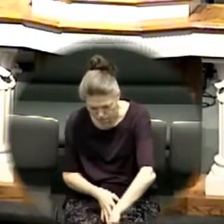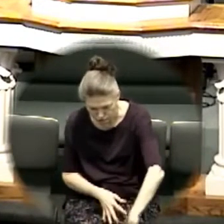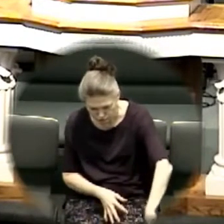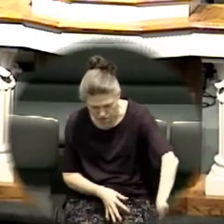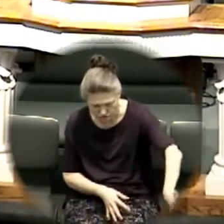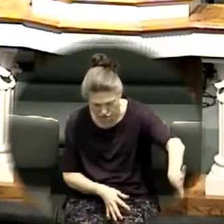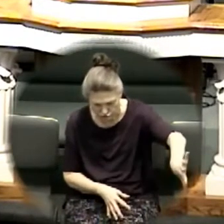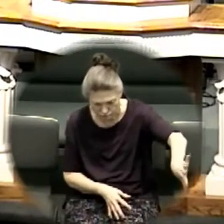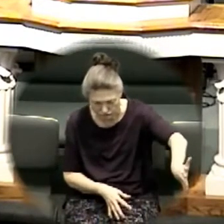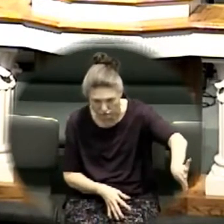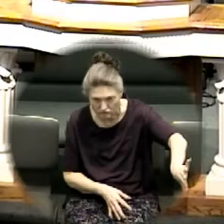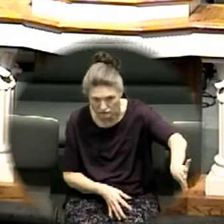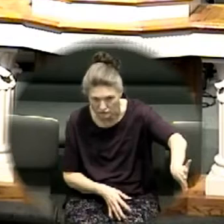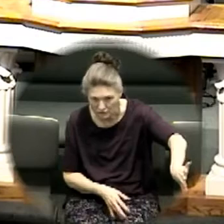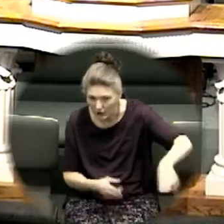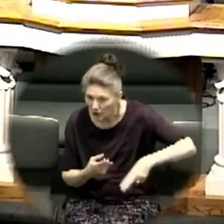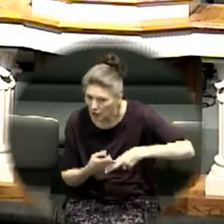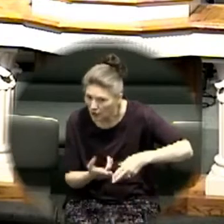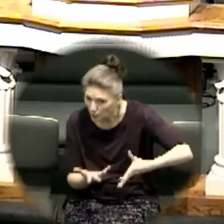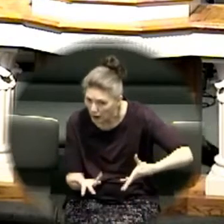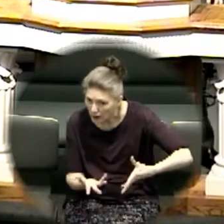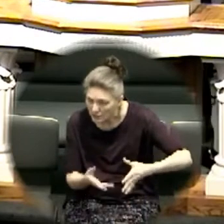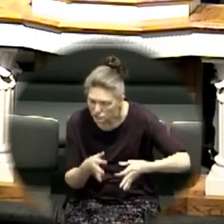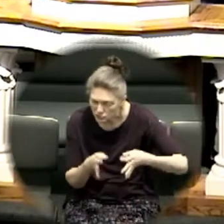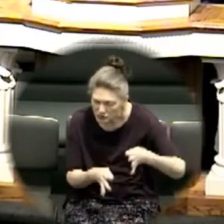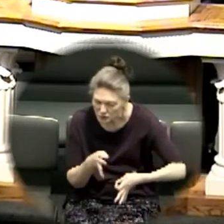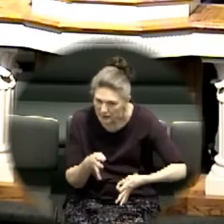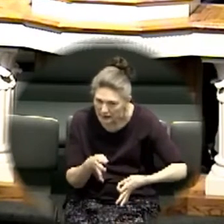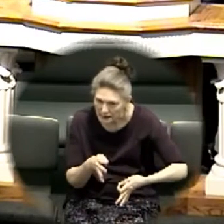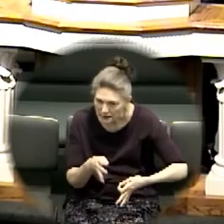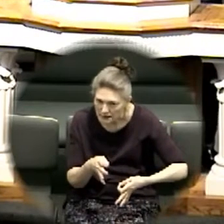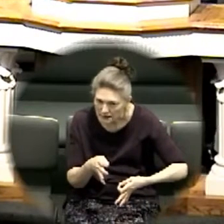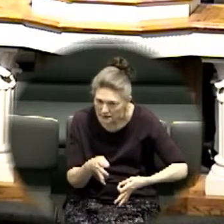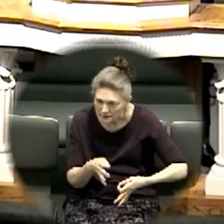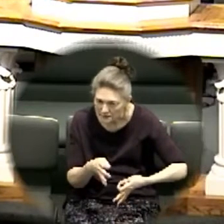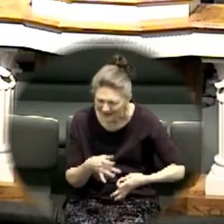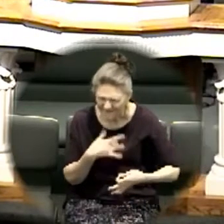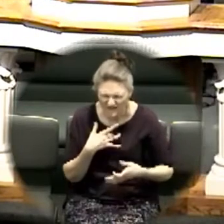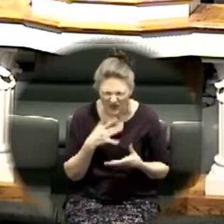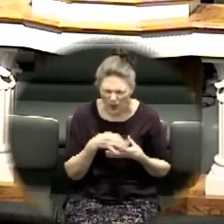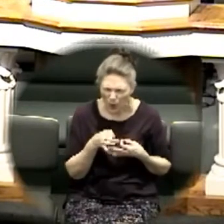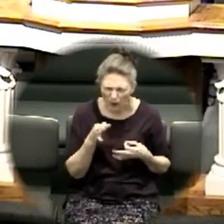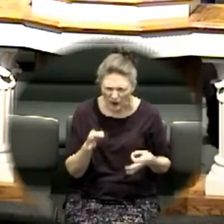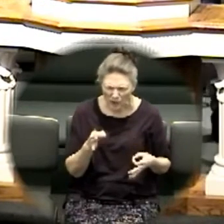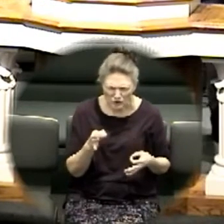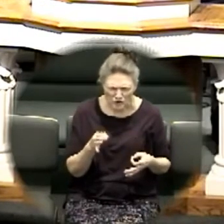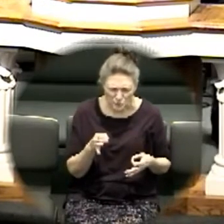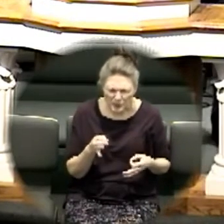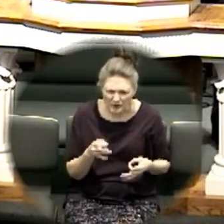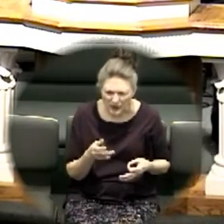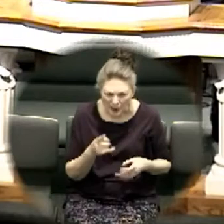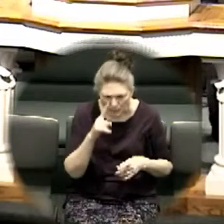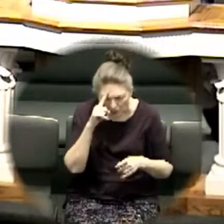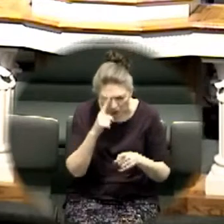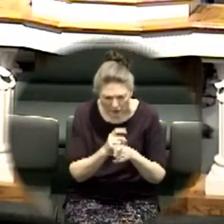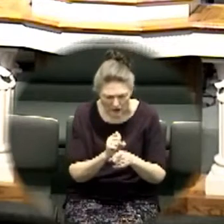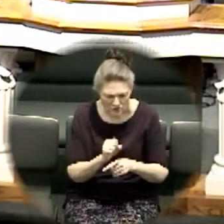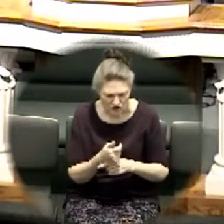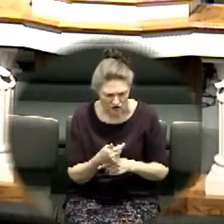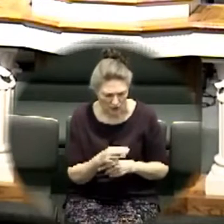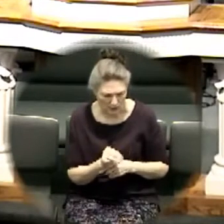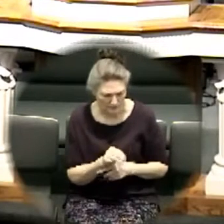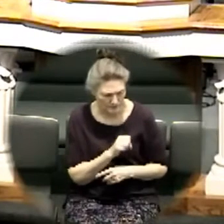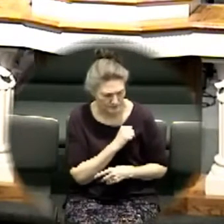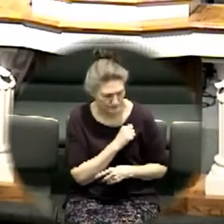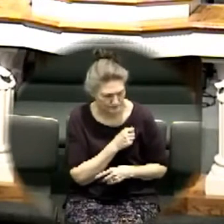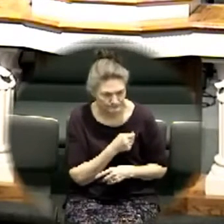judgment it oh man I feel the Holy Ghost brother Shalom it rolled back judgment